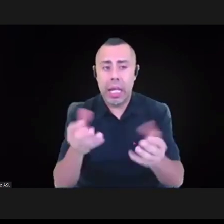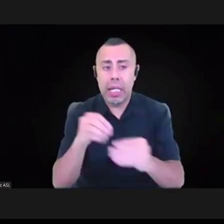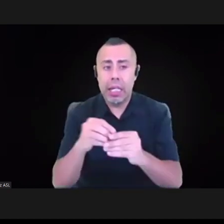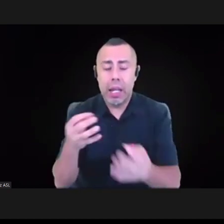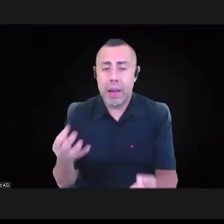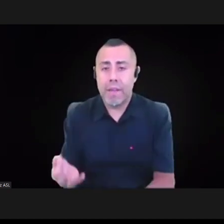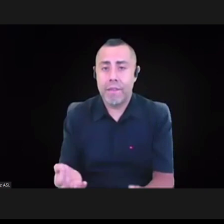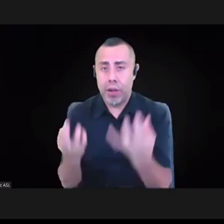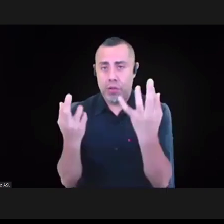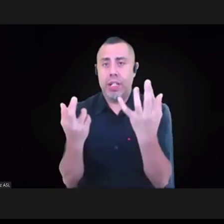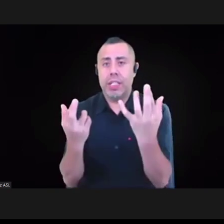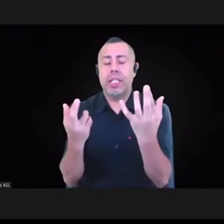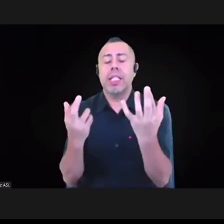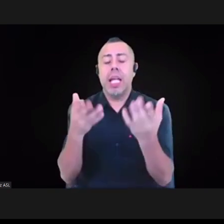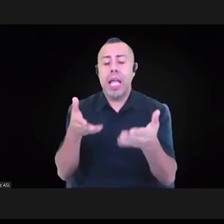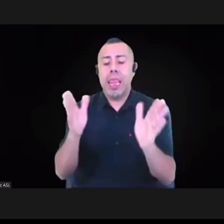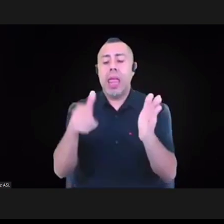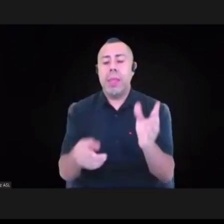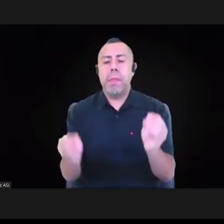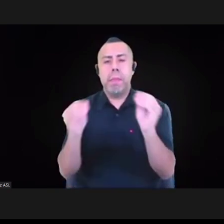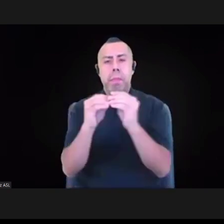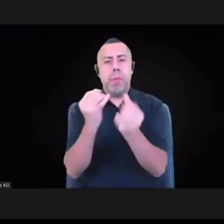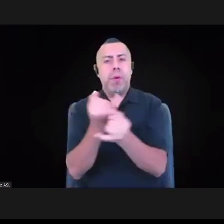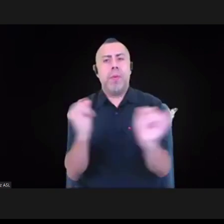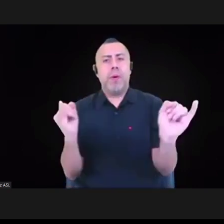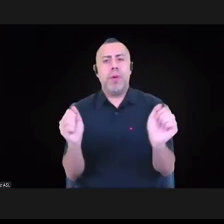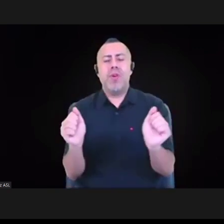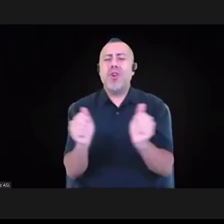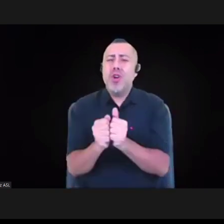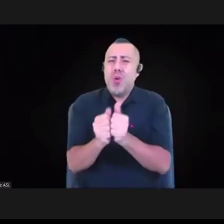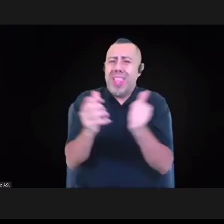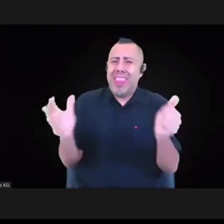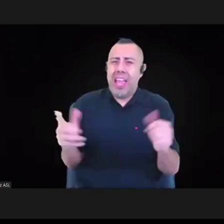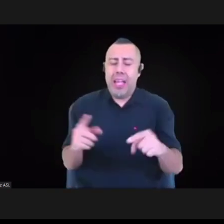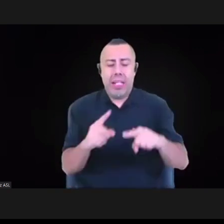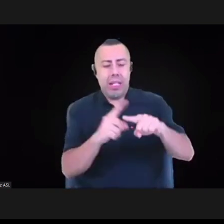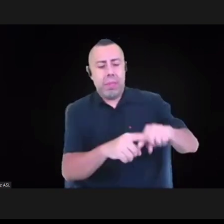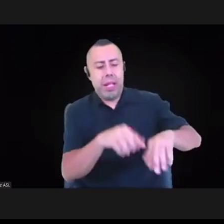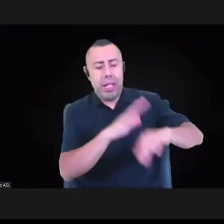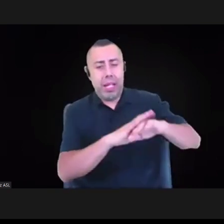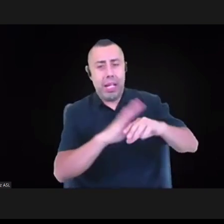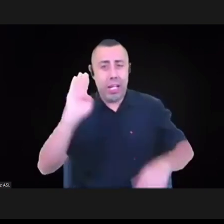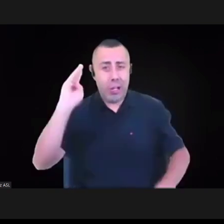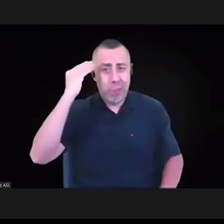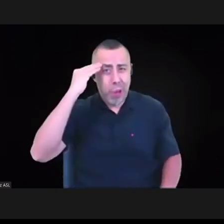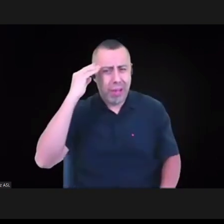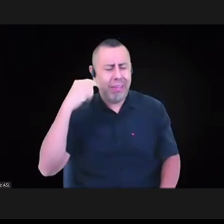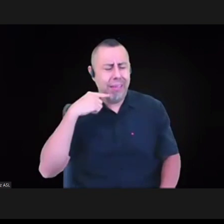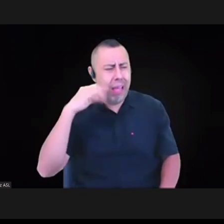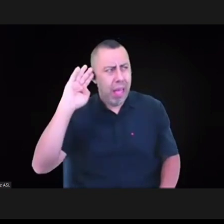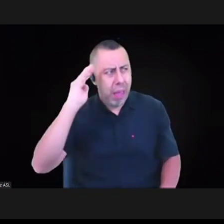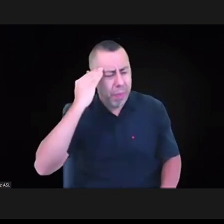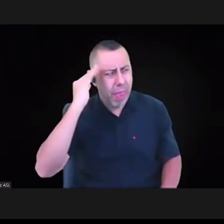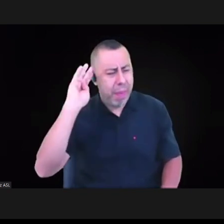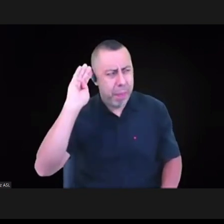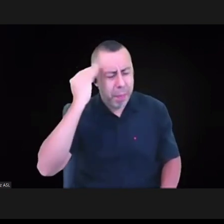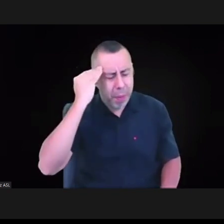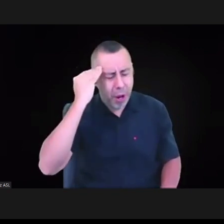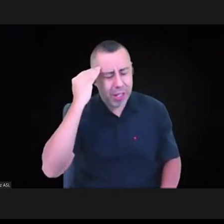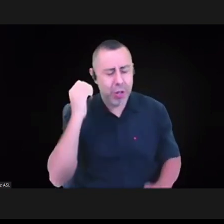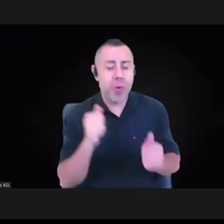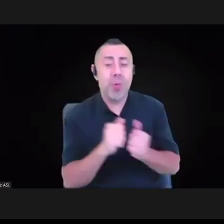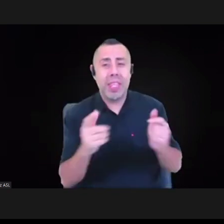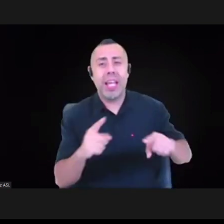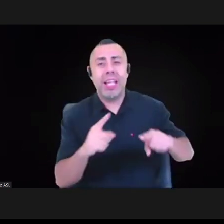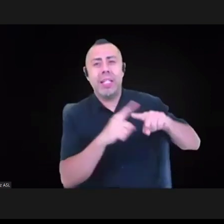on the bureau, excuse me, everyone, bureaucracies of established foundations to create